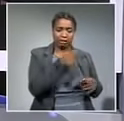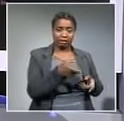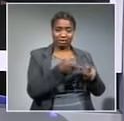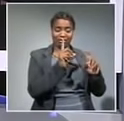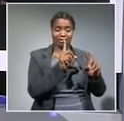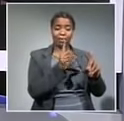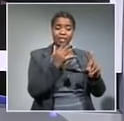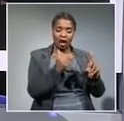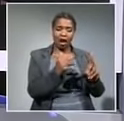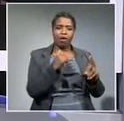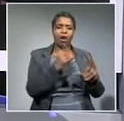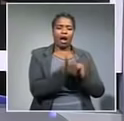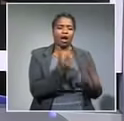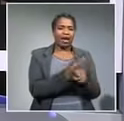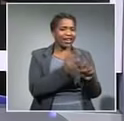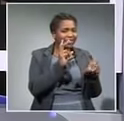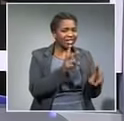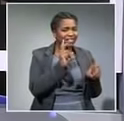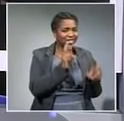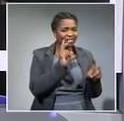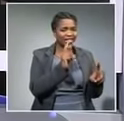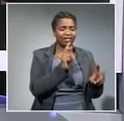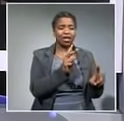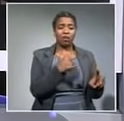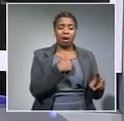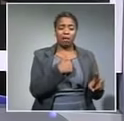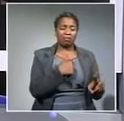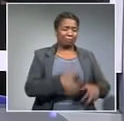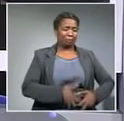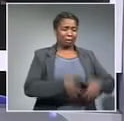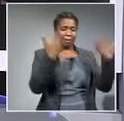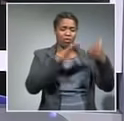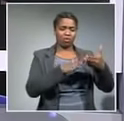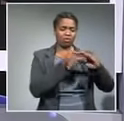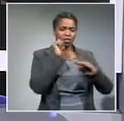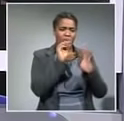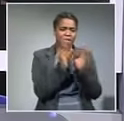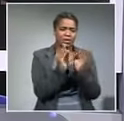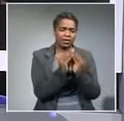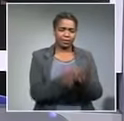minister has not visited born to hearville as a team Tungana reports emotions ran high today during the meeting